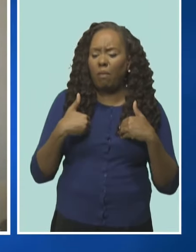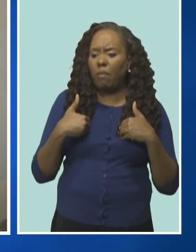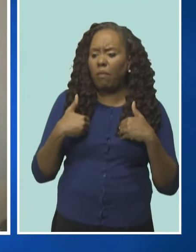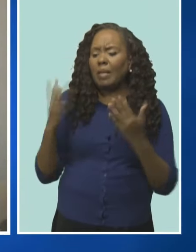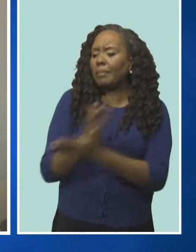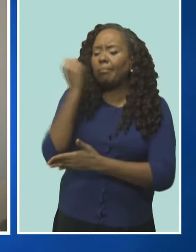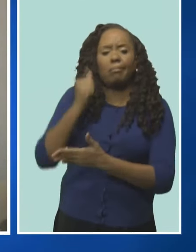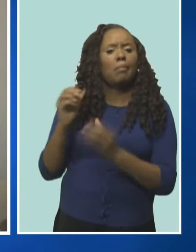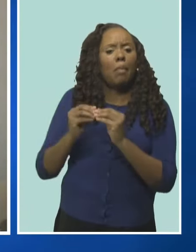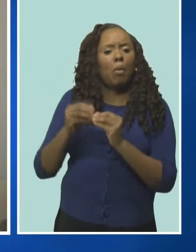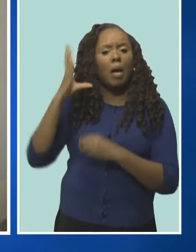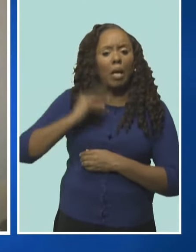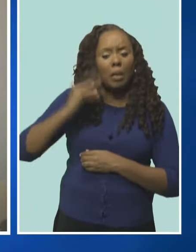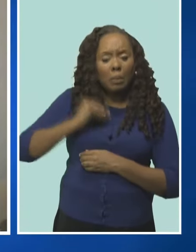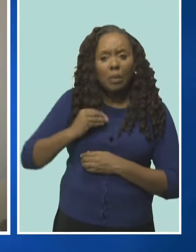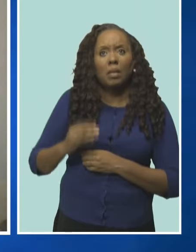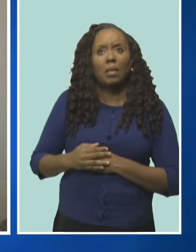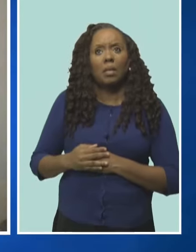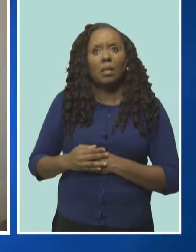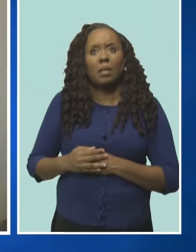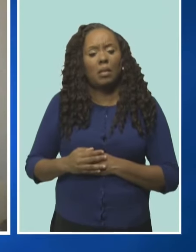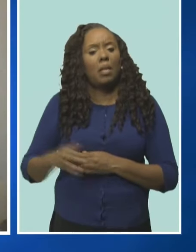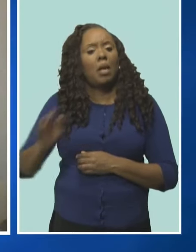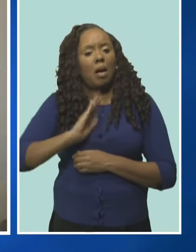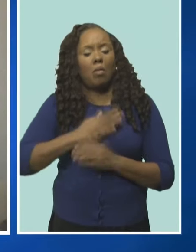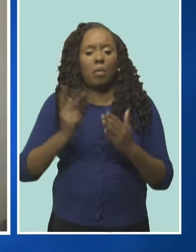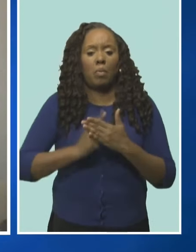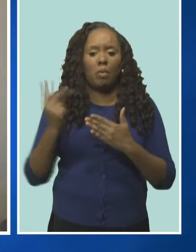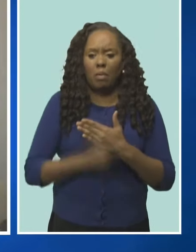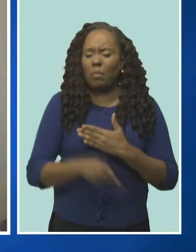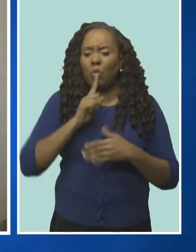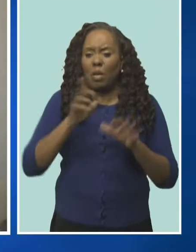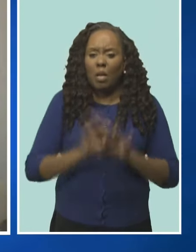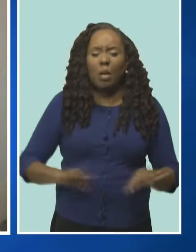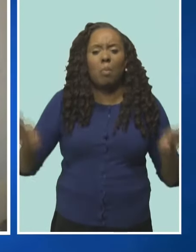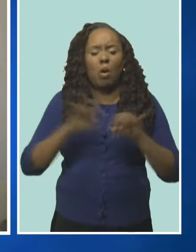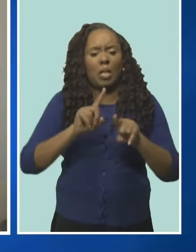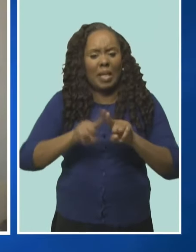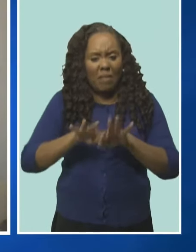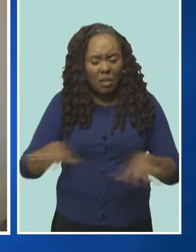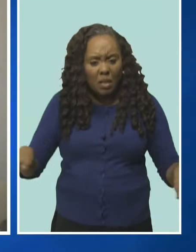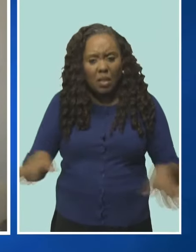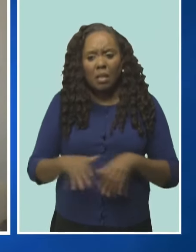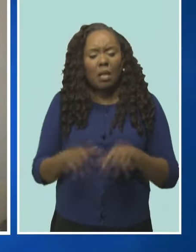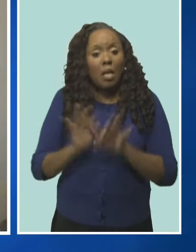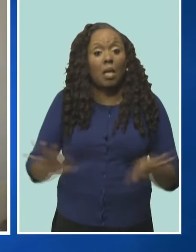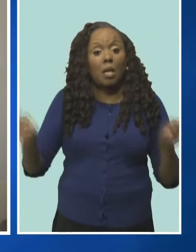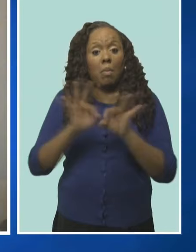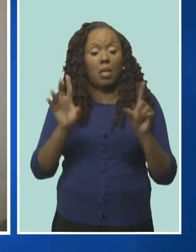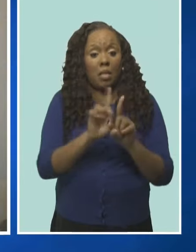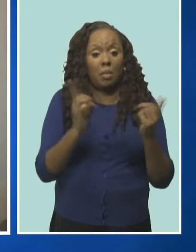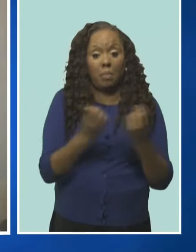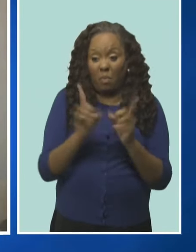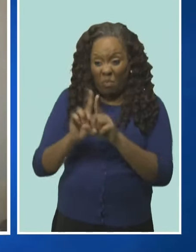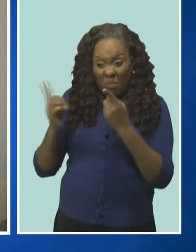diversity of programming is very important. And so inasmuch as we have some of the important departments already covered in